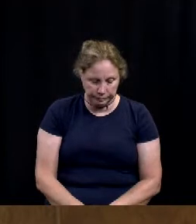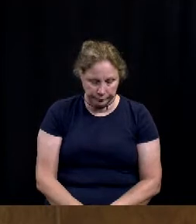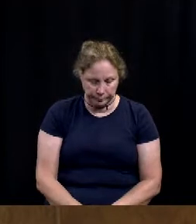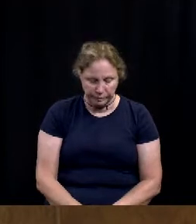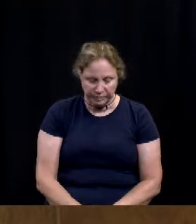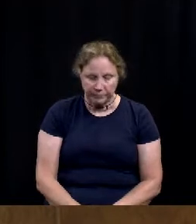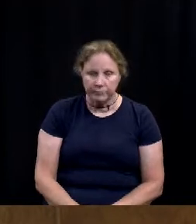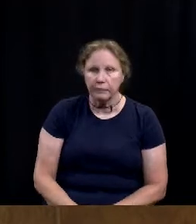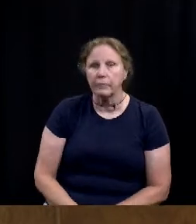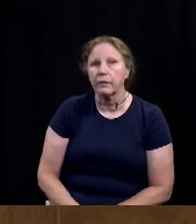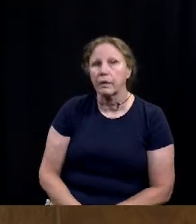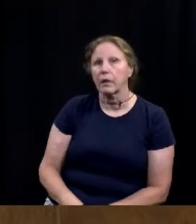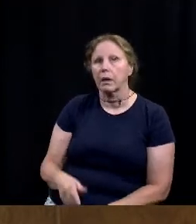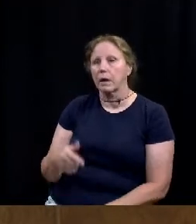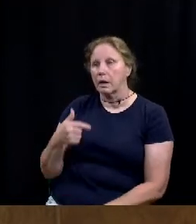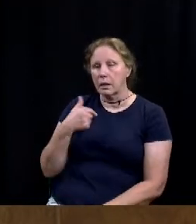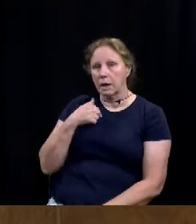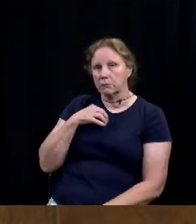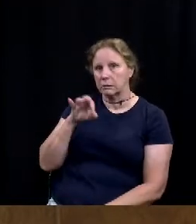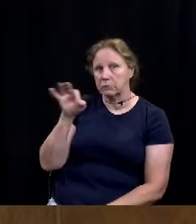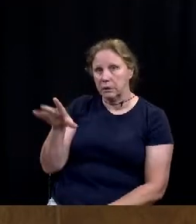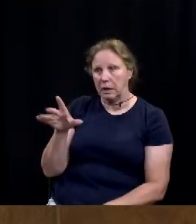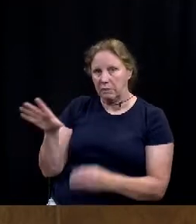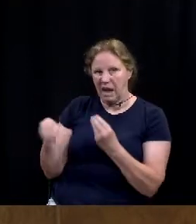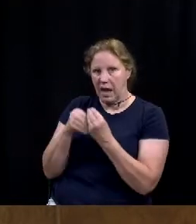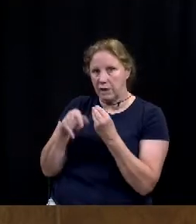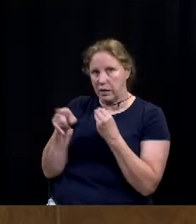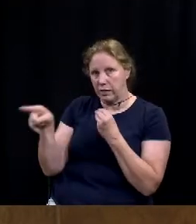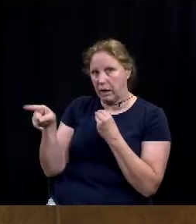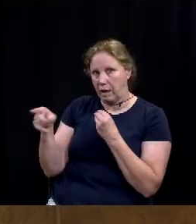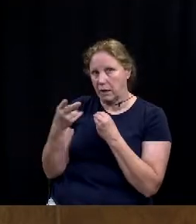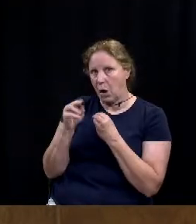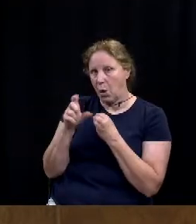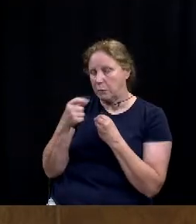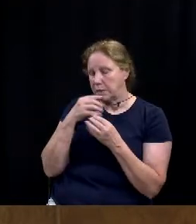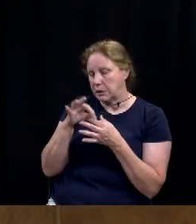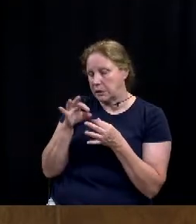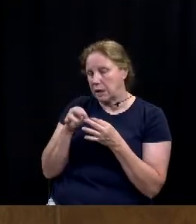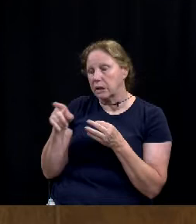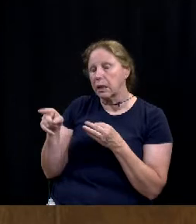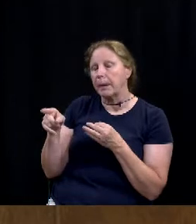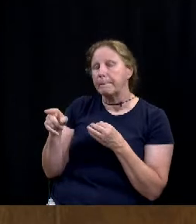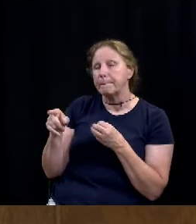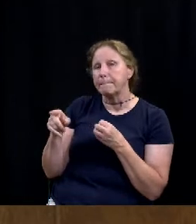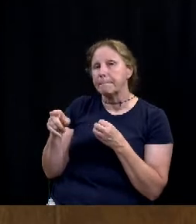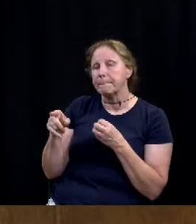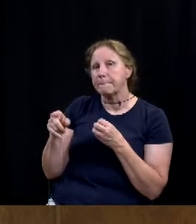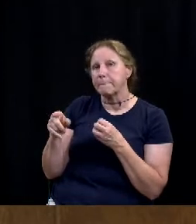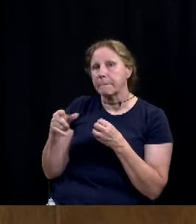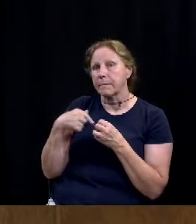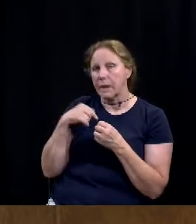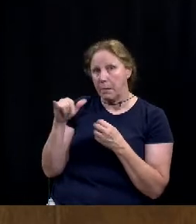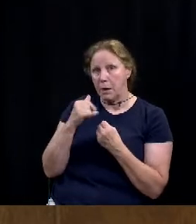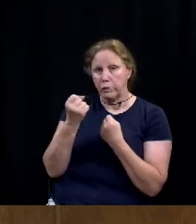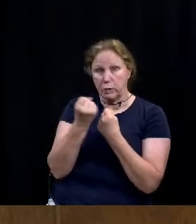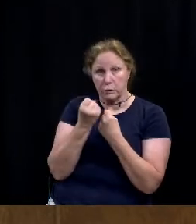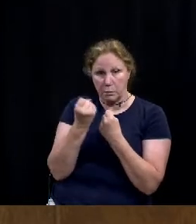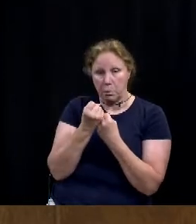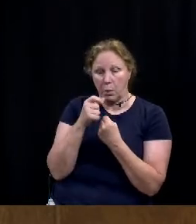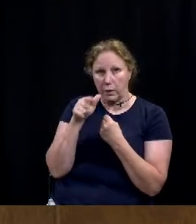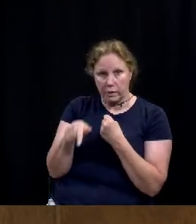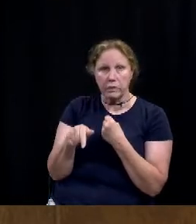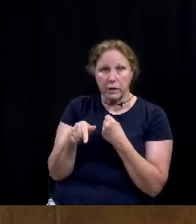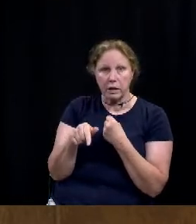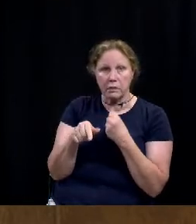I just want to also piggyback a little bit on what Council Member Holmes said. You know, I'm also in support of this municipal